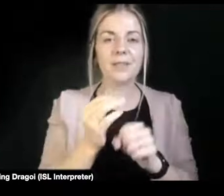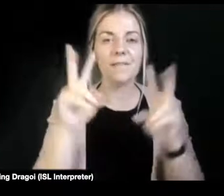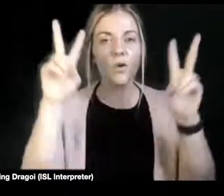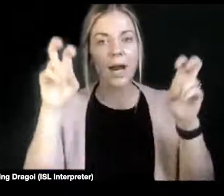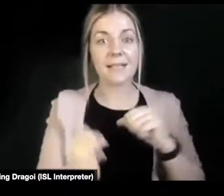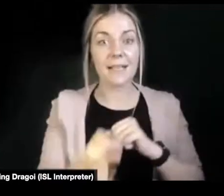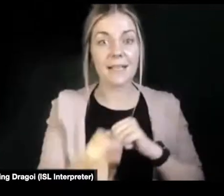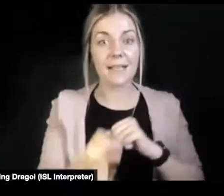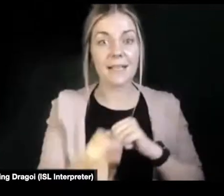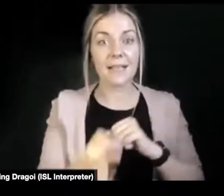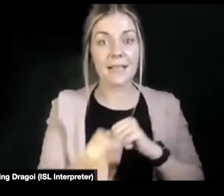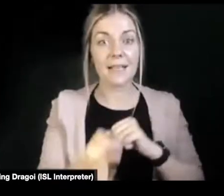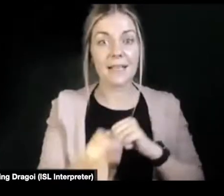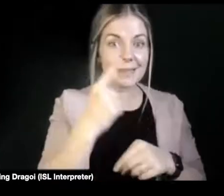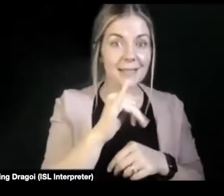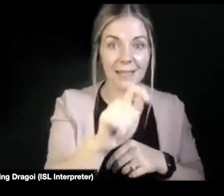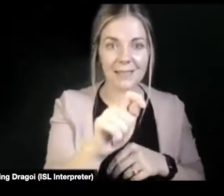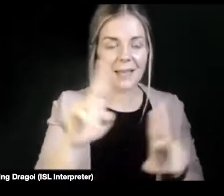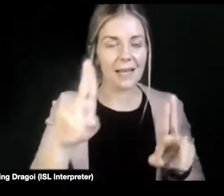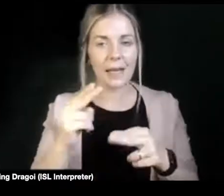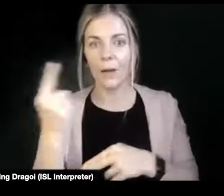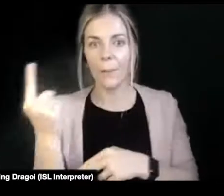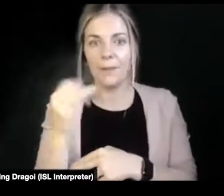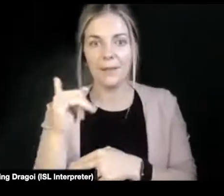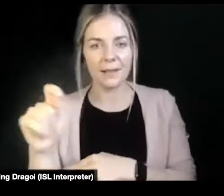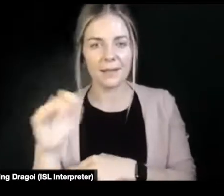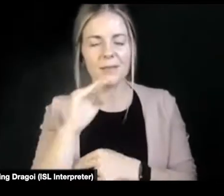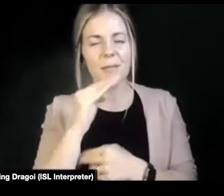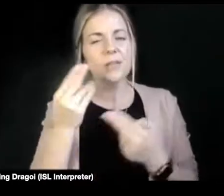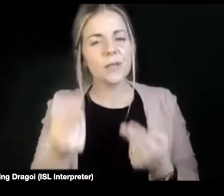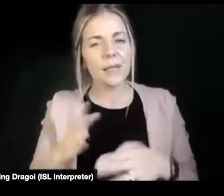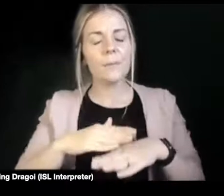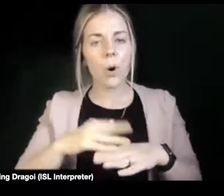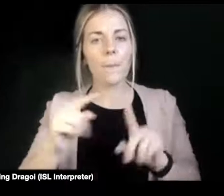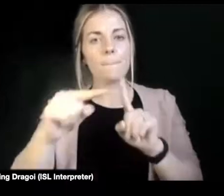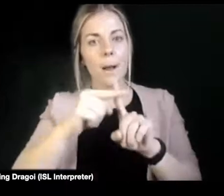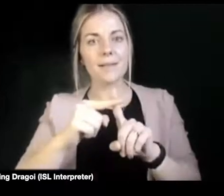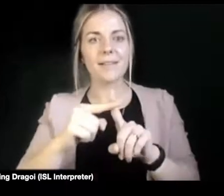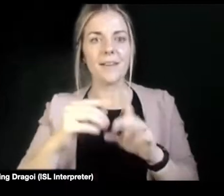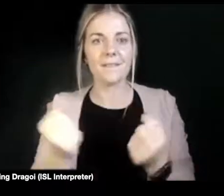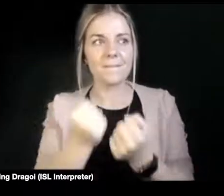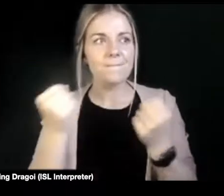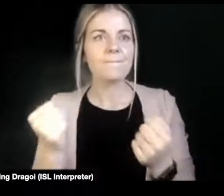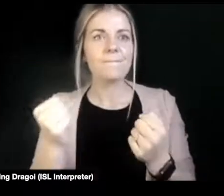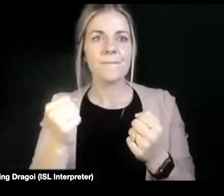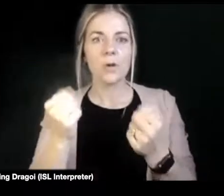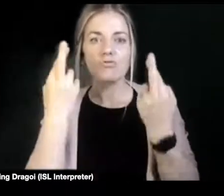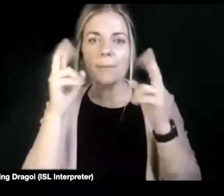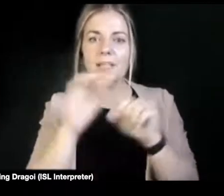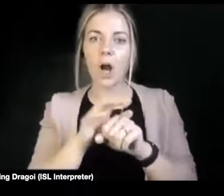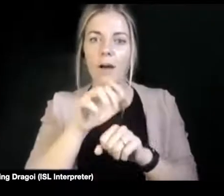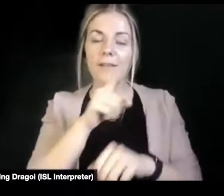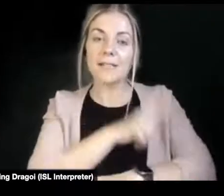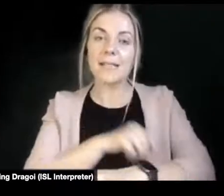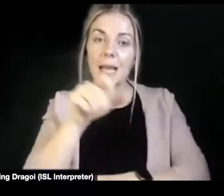So there's a need for much more positive, empowered representation of disabled persons. And to move away from the